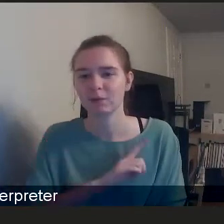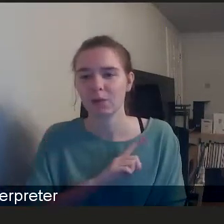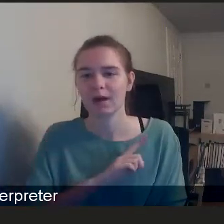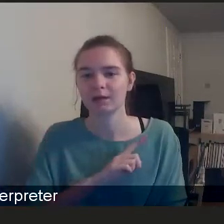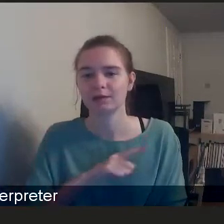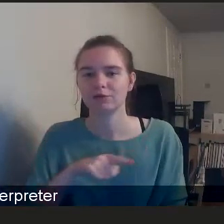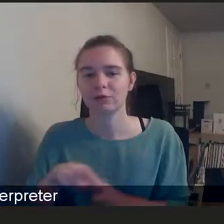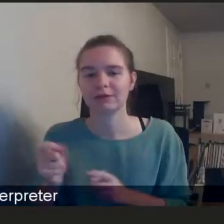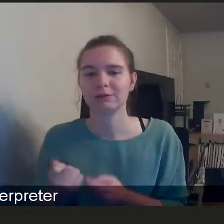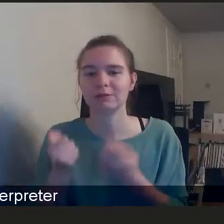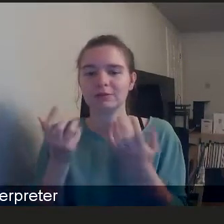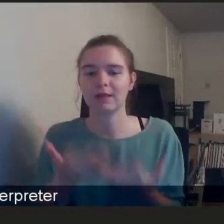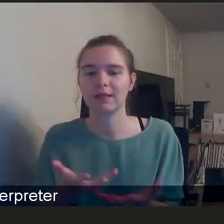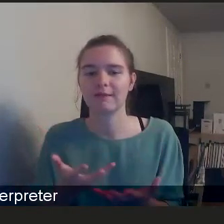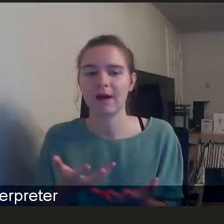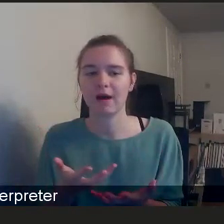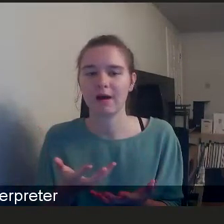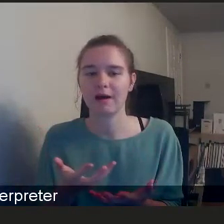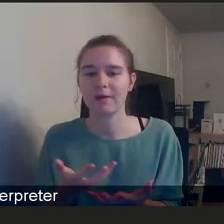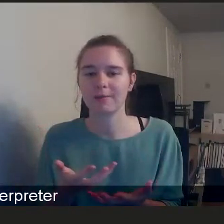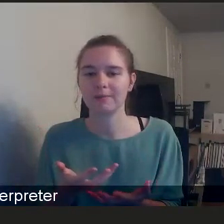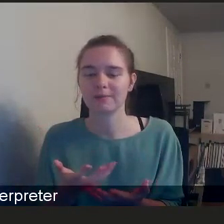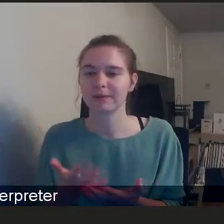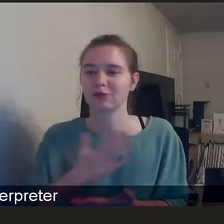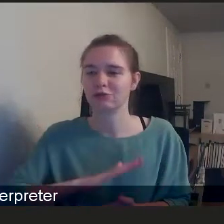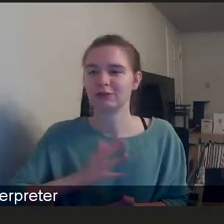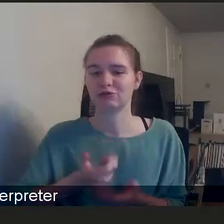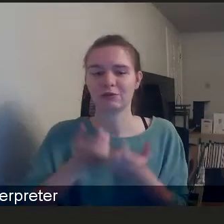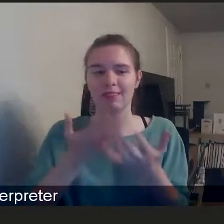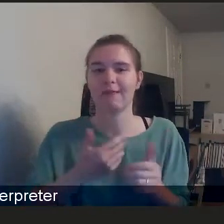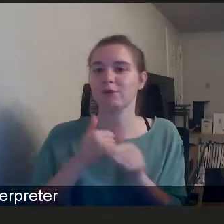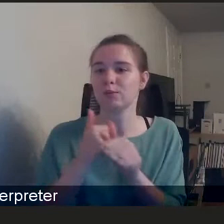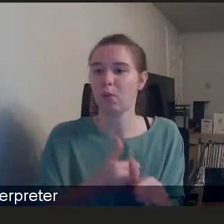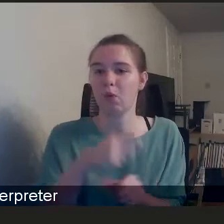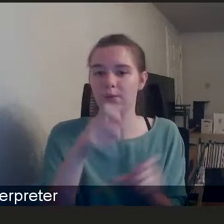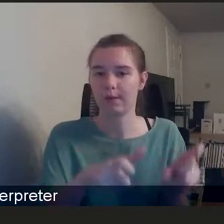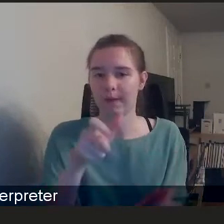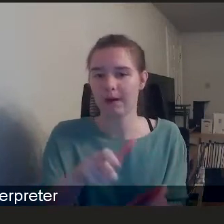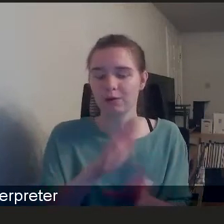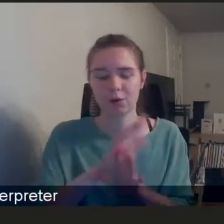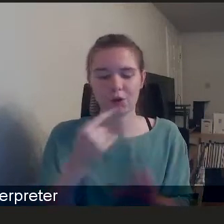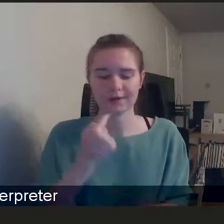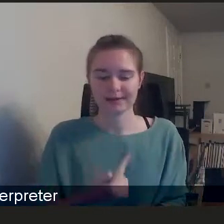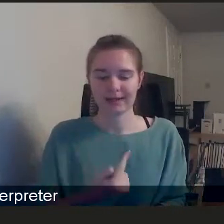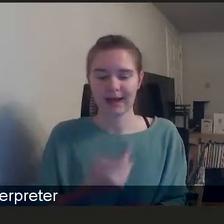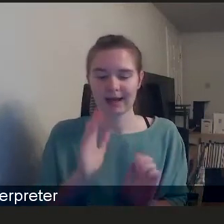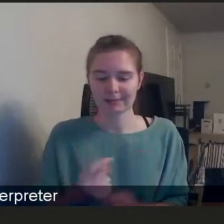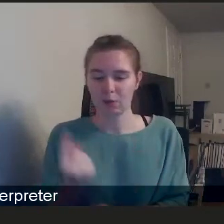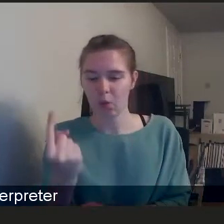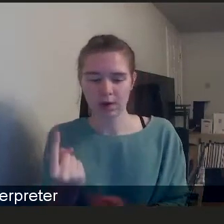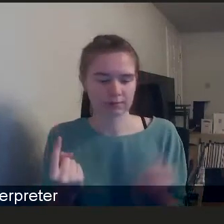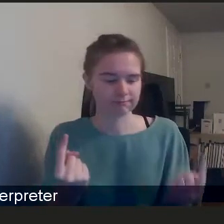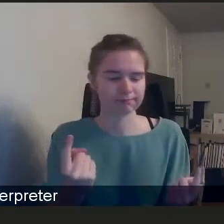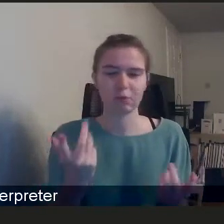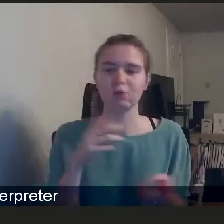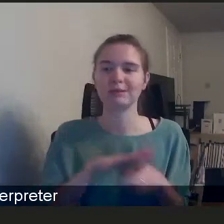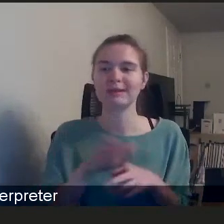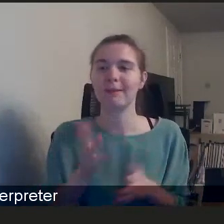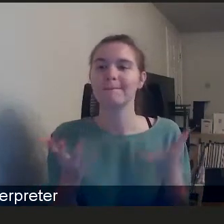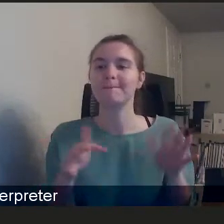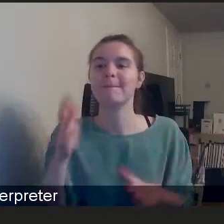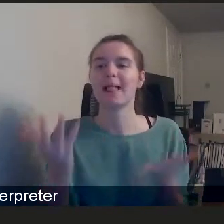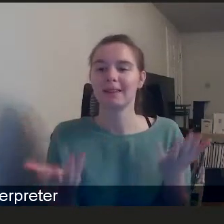constituents. There is a requirement to do that. So we're not saying it's got to be one or the other. We're talking about a balance plane,